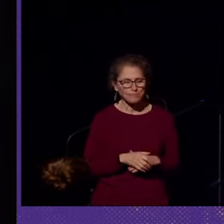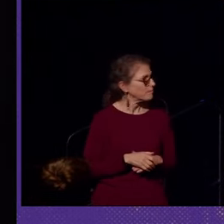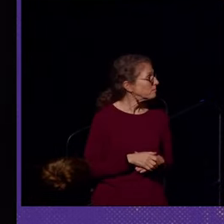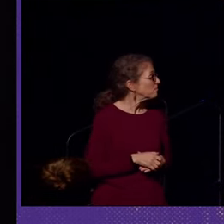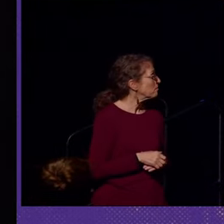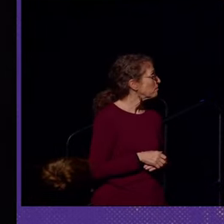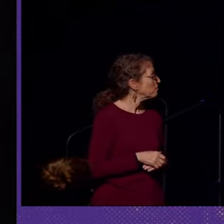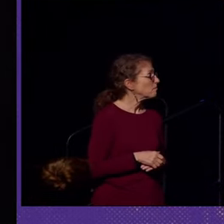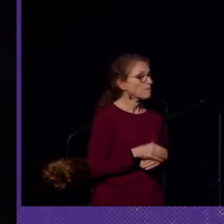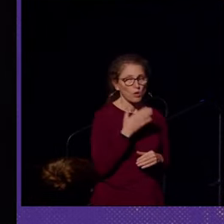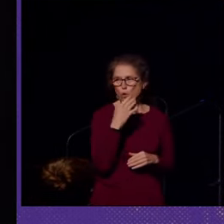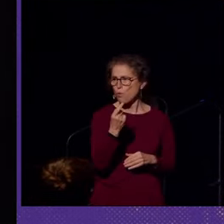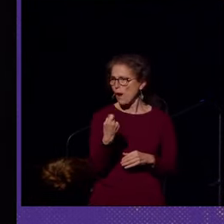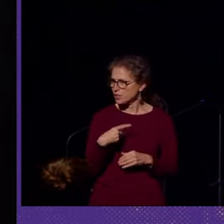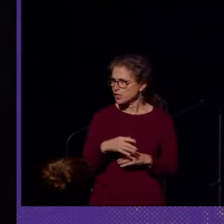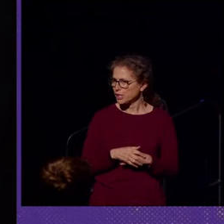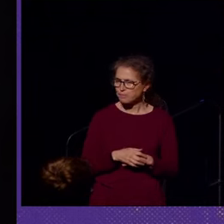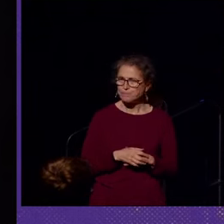That's a good question.